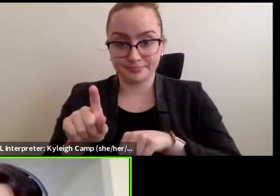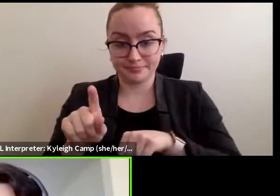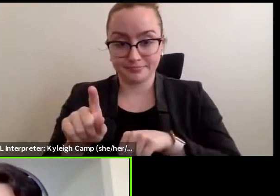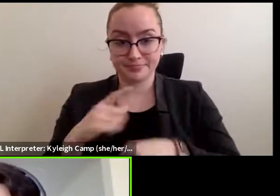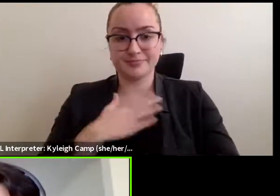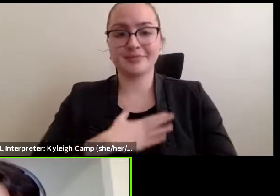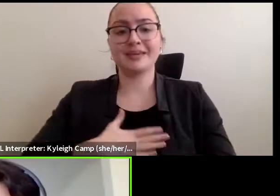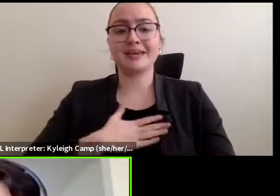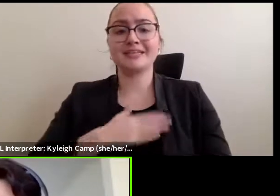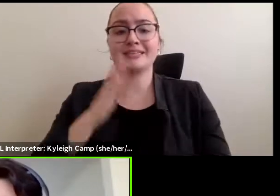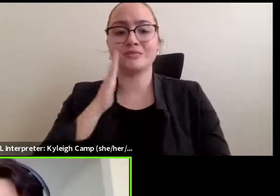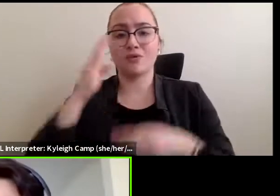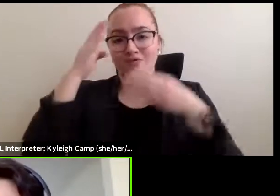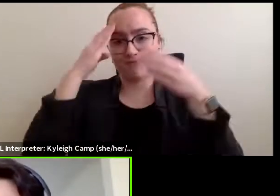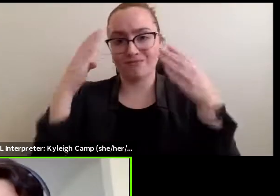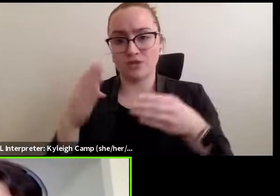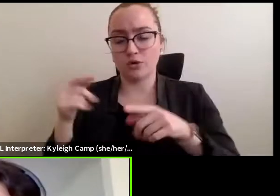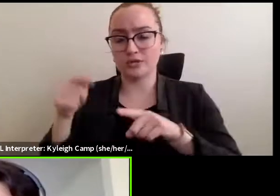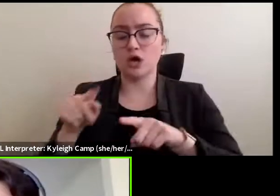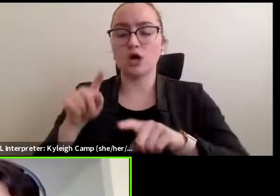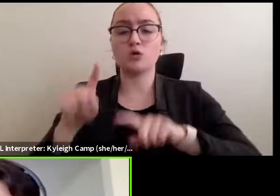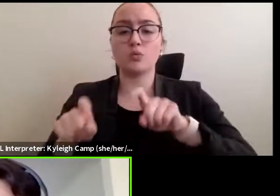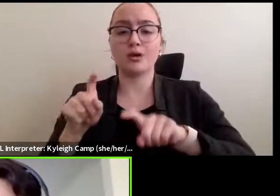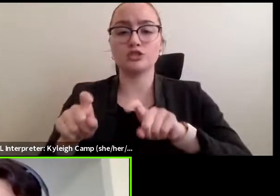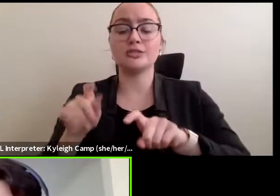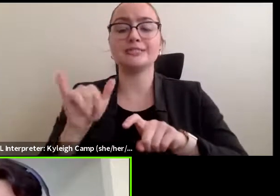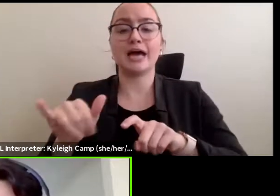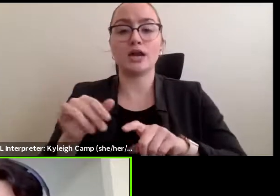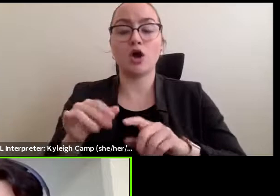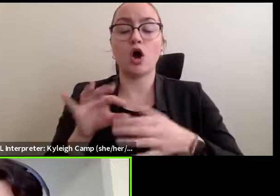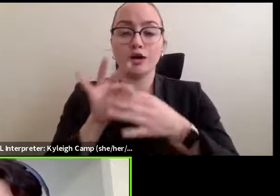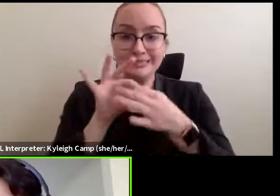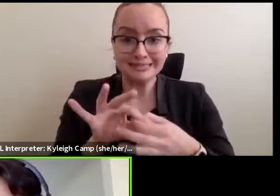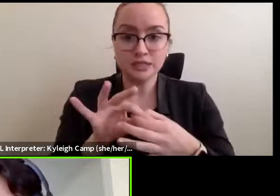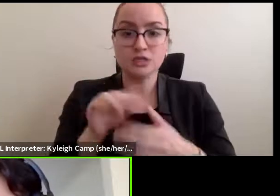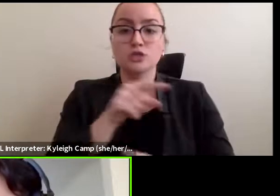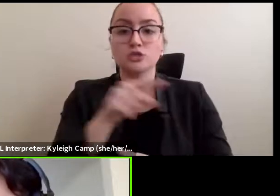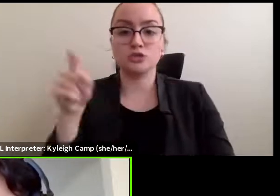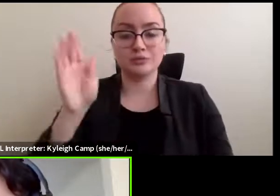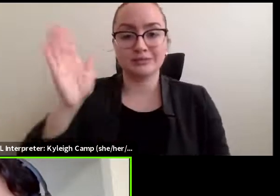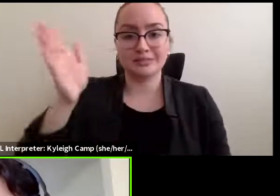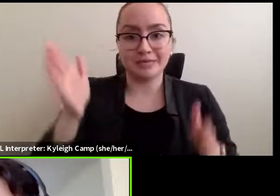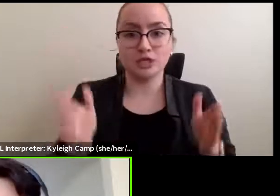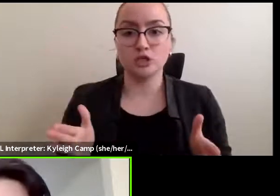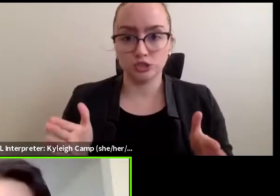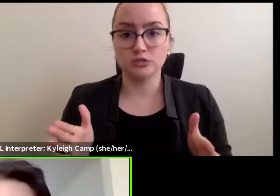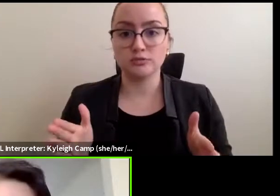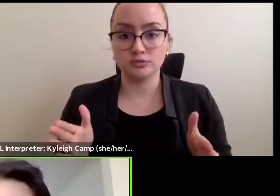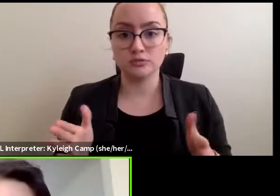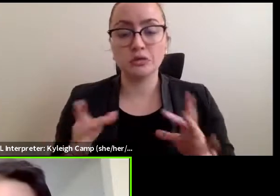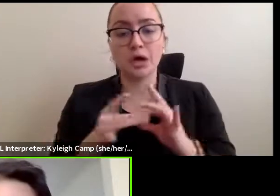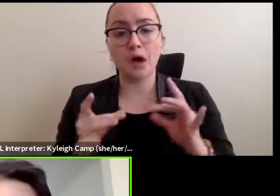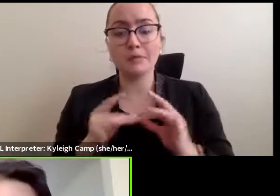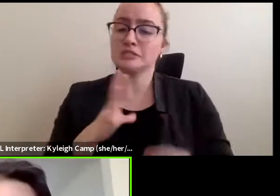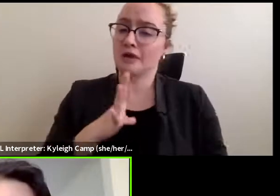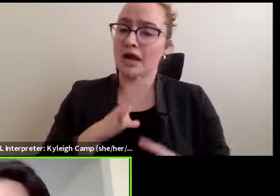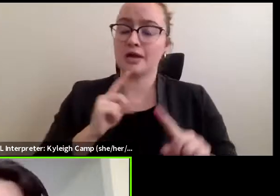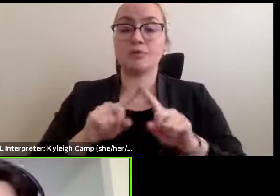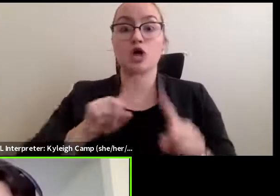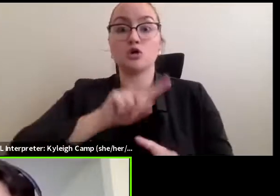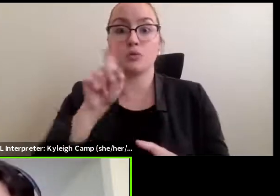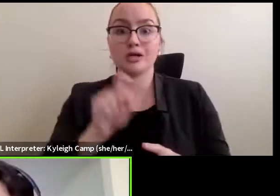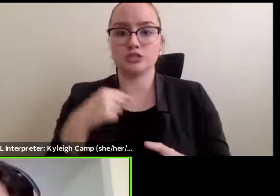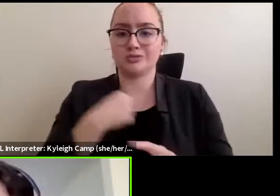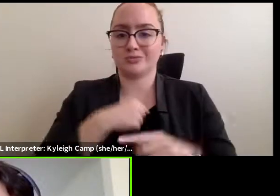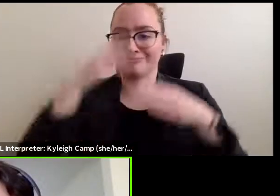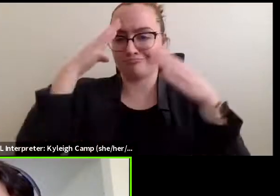questions directed to the speakers. Comments are appreciated, but we'll focus on questions. And so I'm going to give people